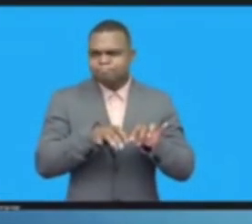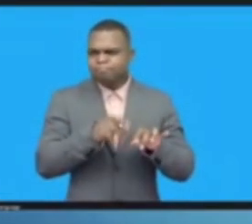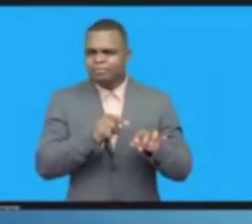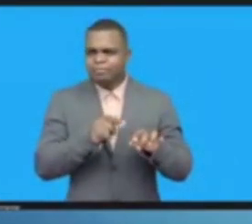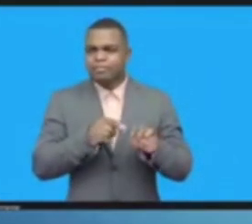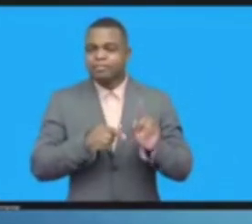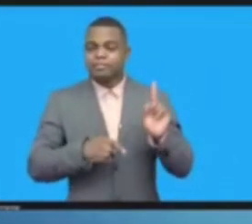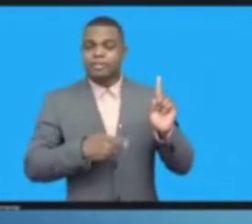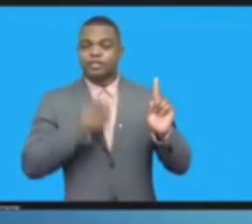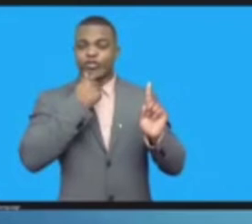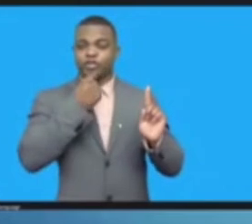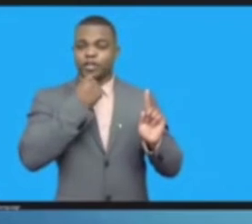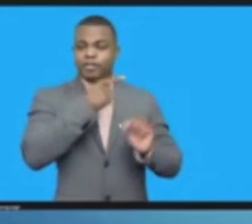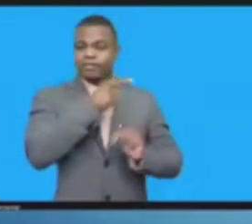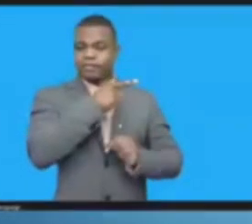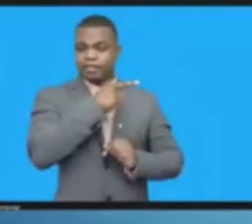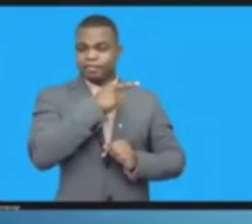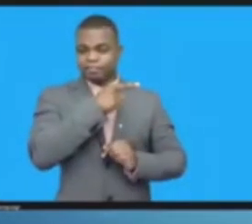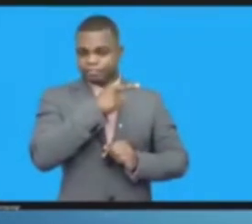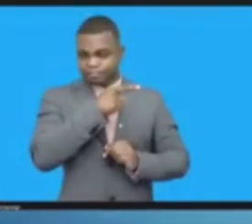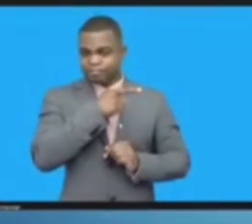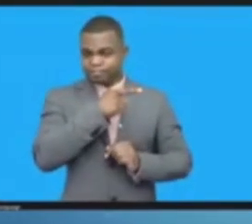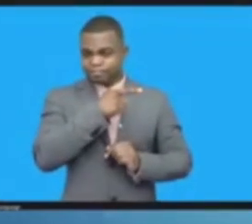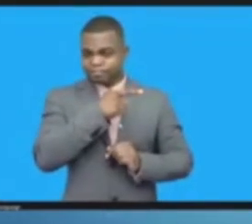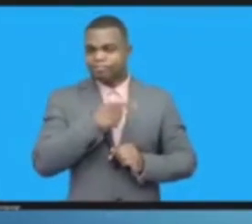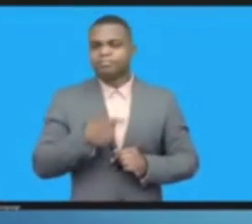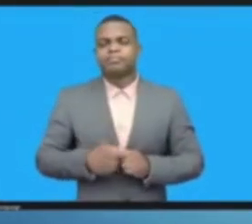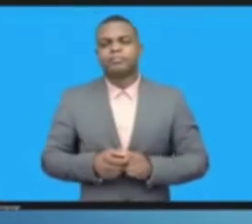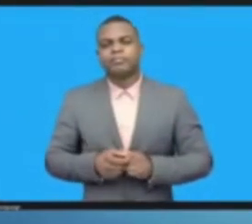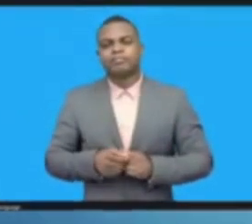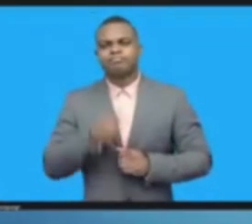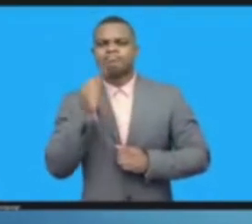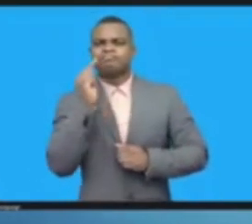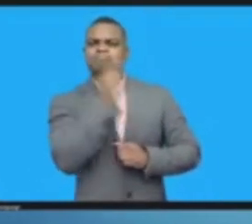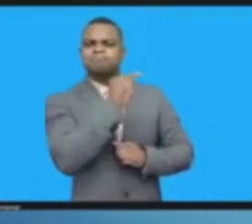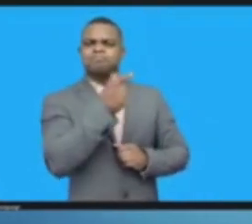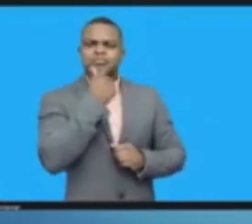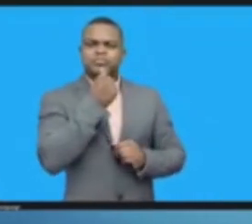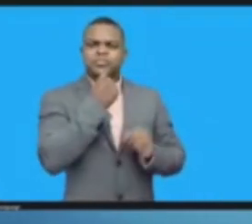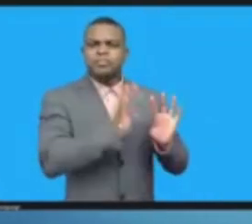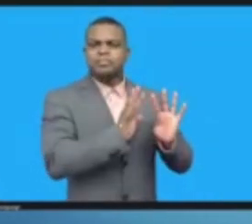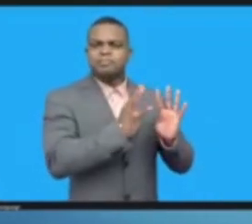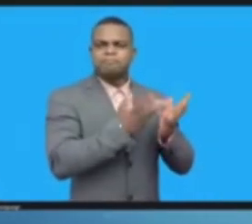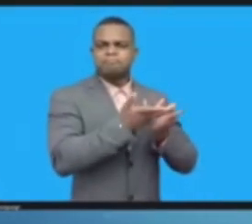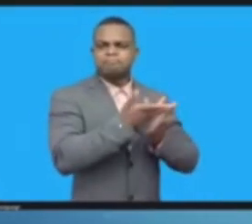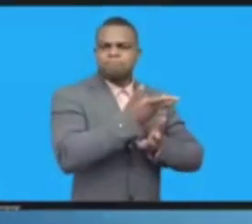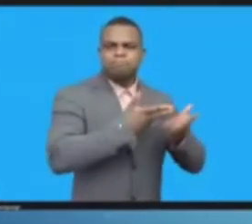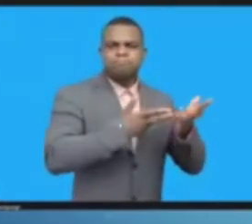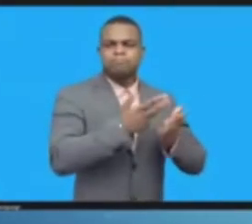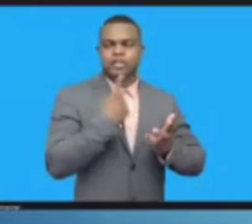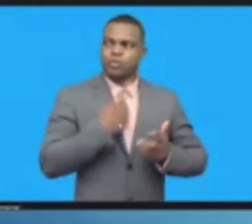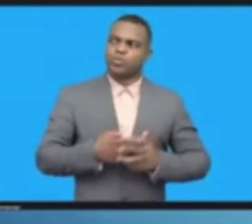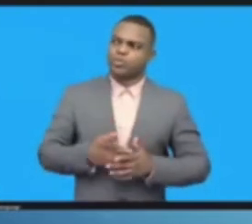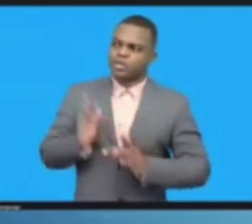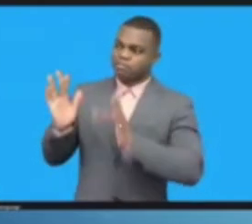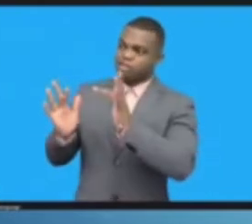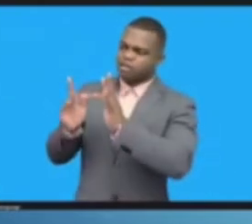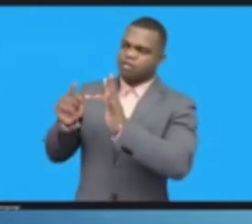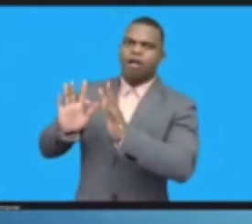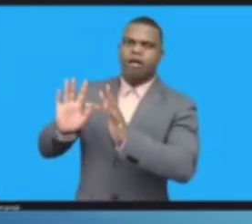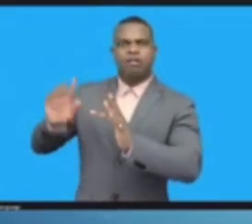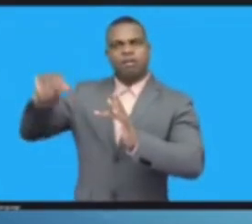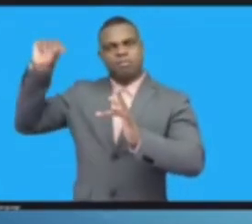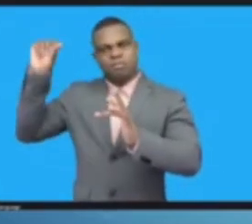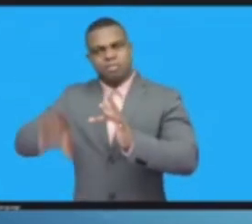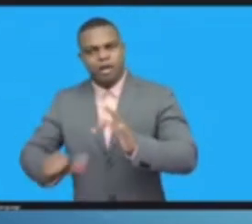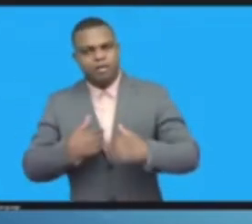problems on the Internet, etc. And I remember me looking at each other saying this is not the Internet I know. So I will try